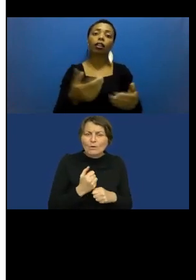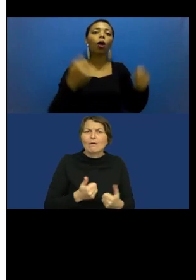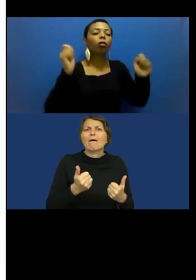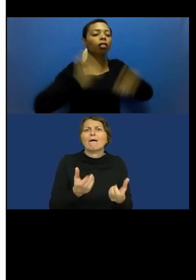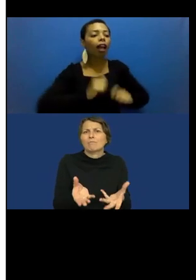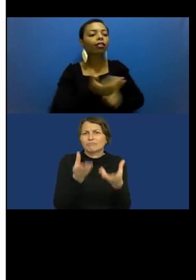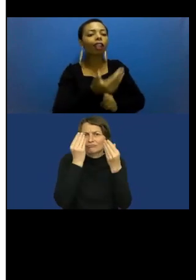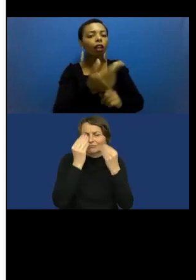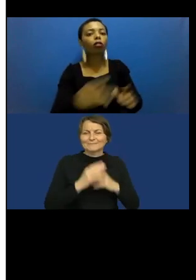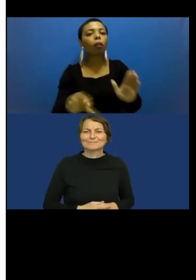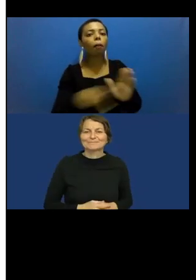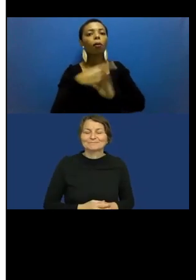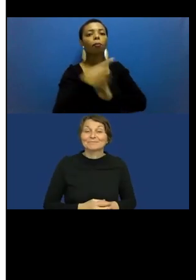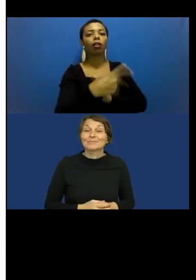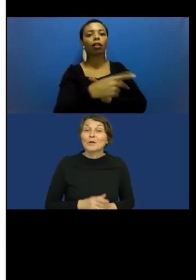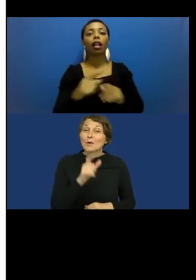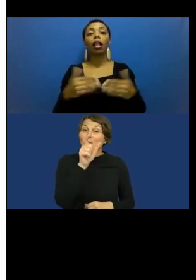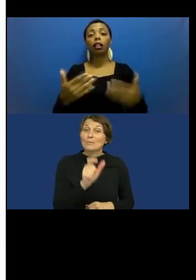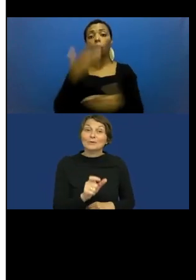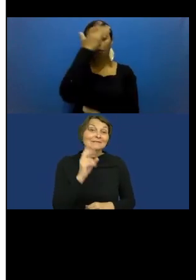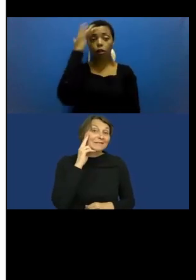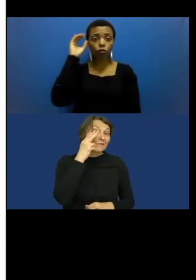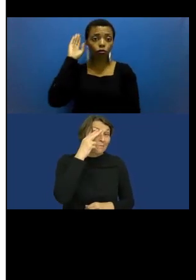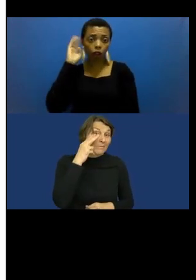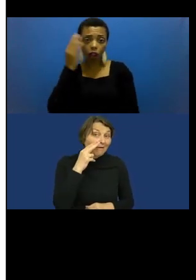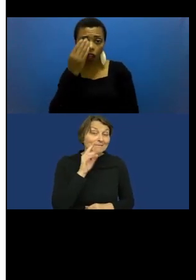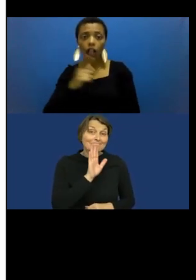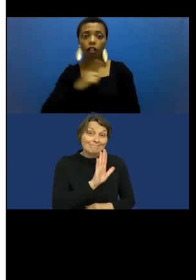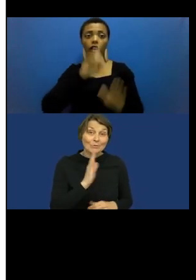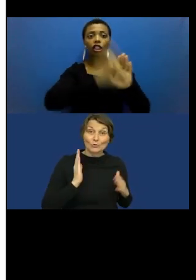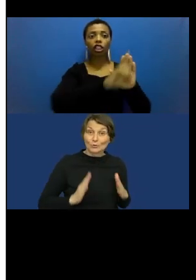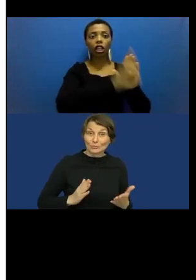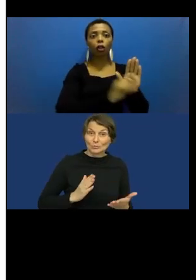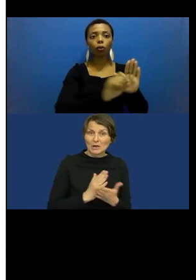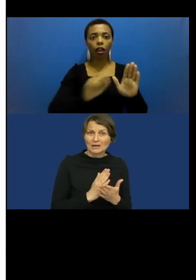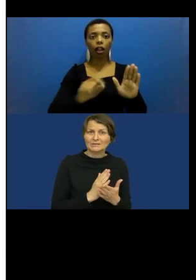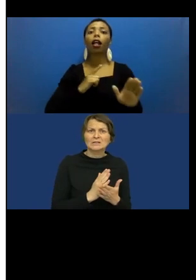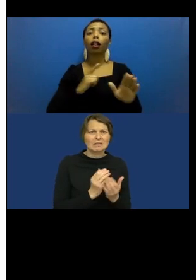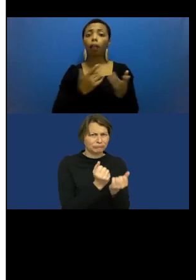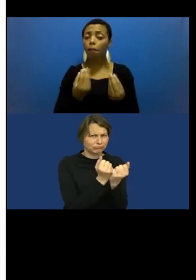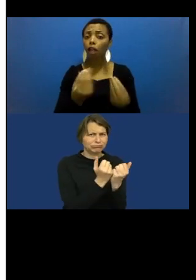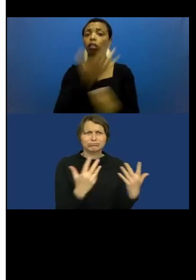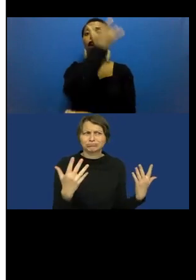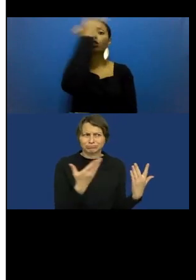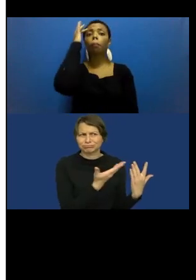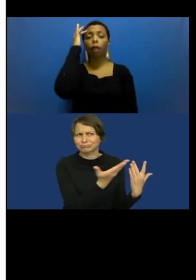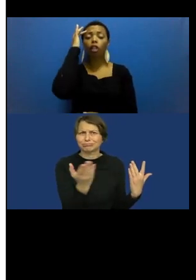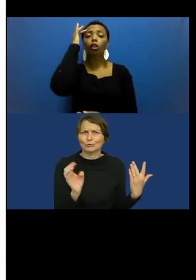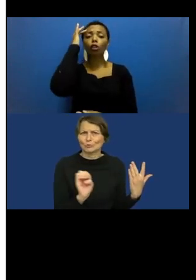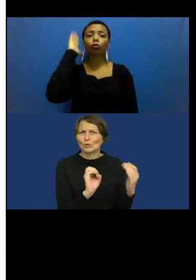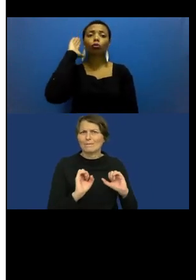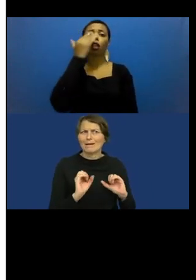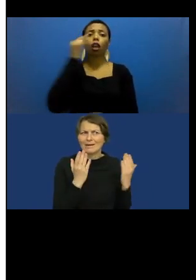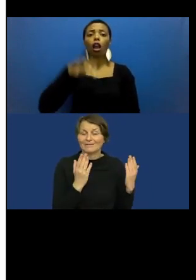Human rights and people with deafblindness. There are significant numbers of people with deafblindness in Europe, but low